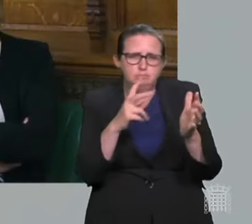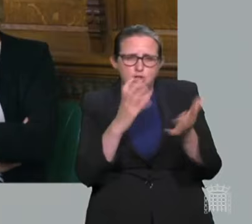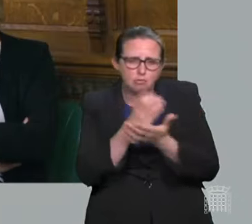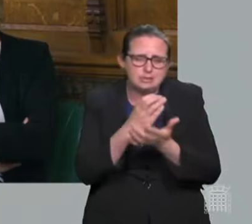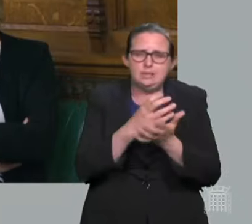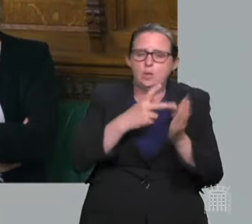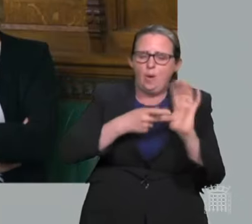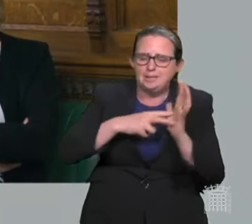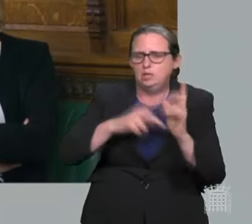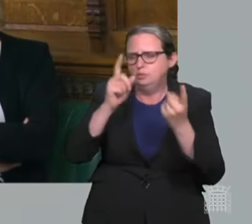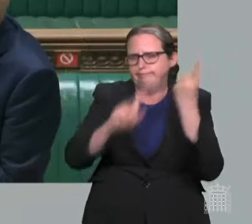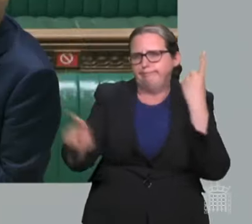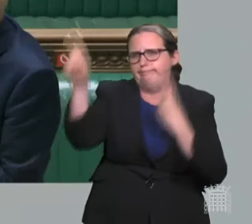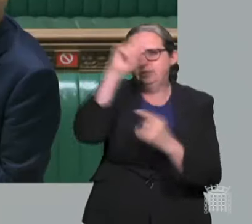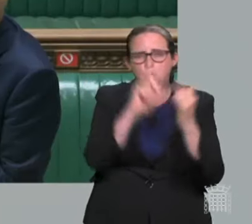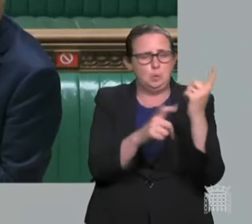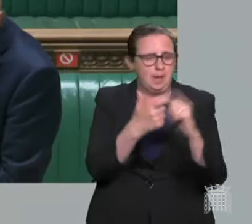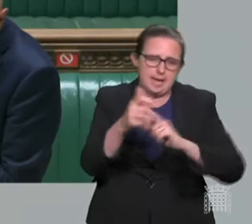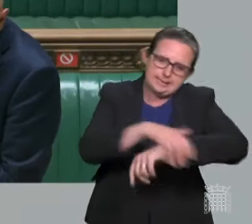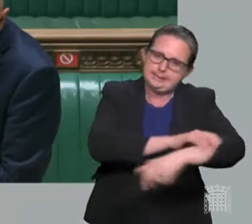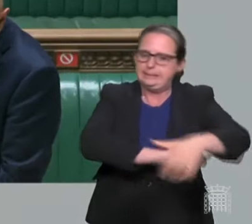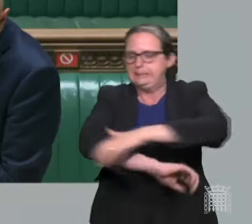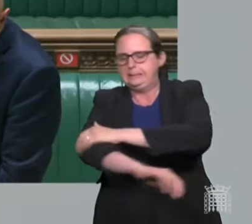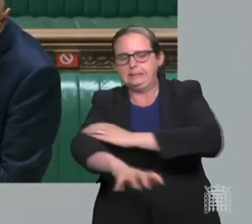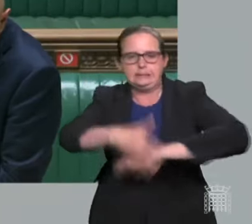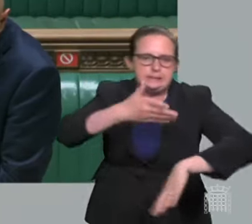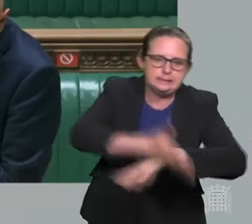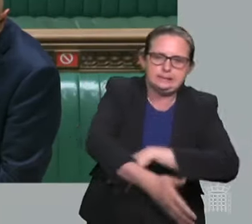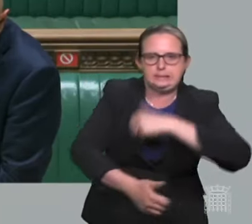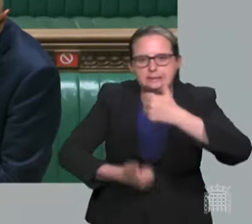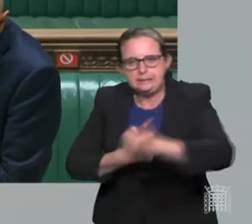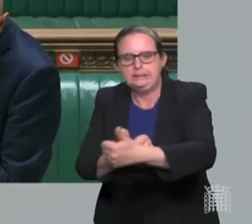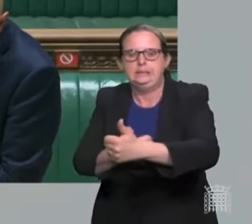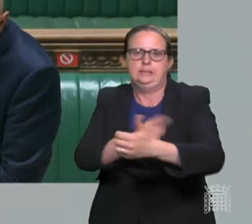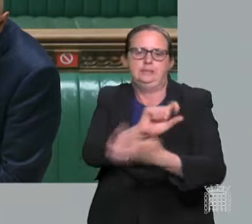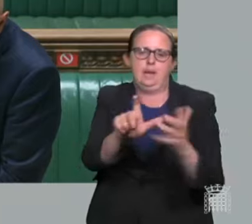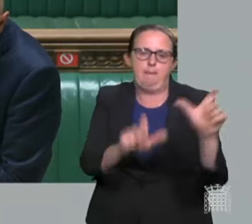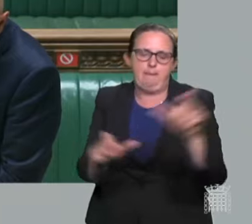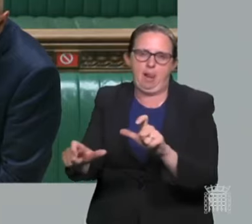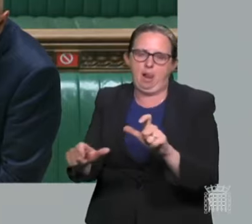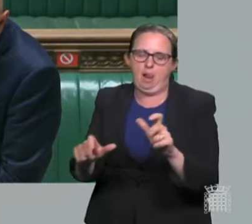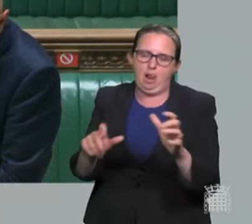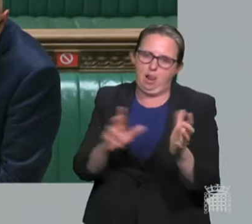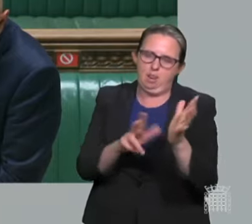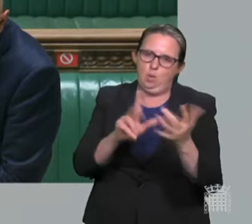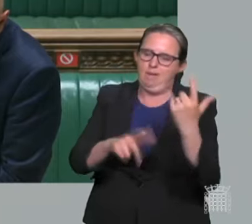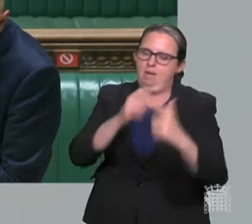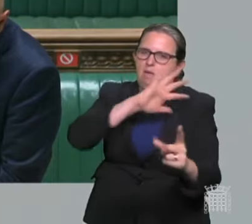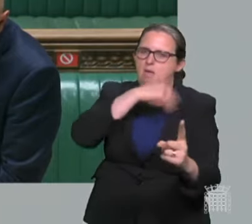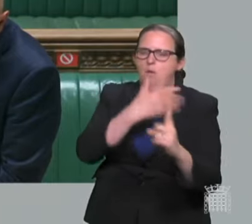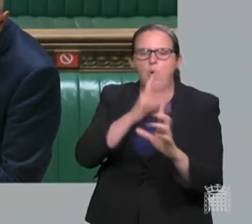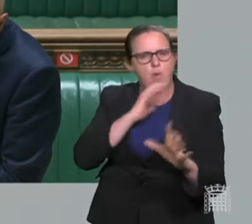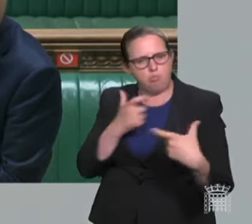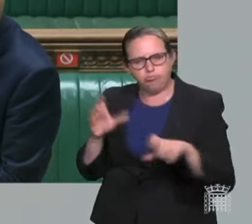country have really stepped up during the pandemic when the country most needed it. And we will continue to work with them and I think at a suitable